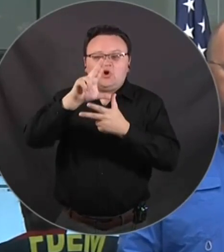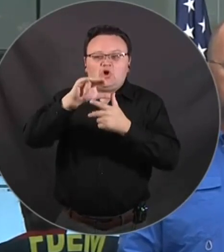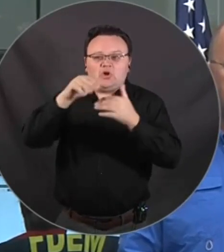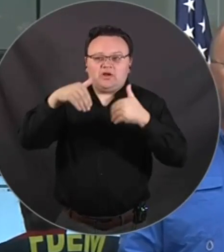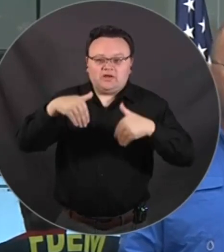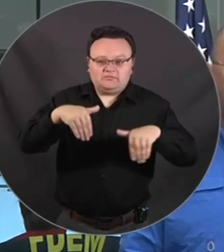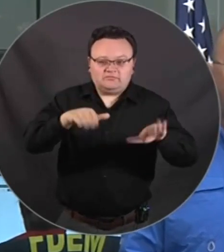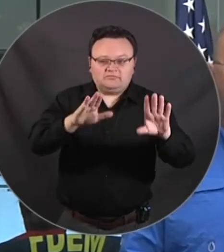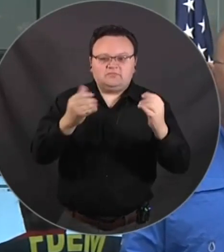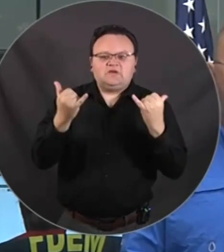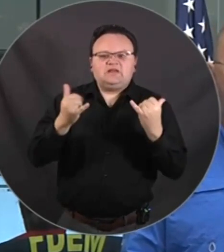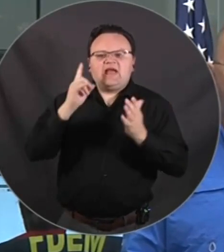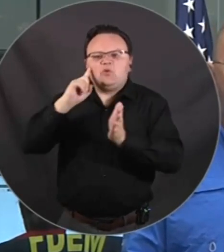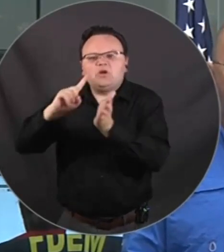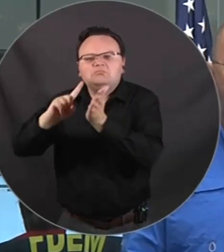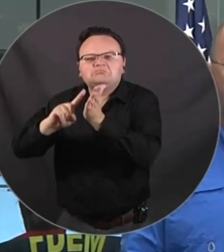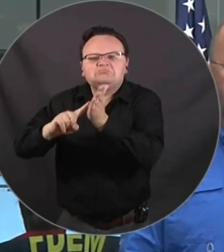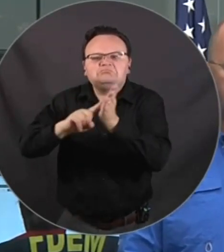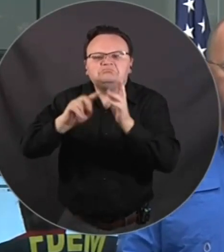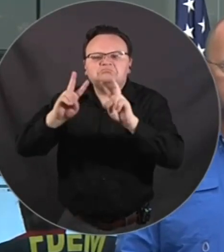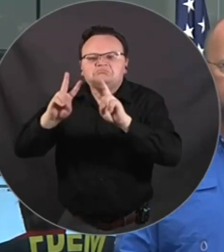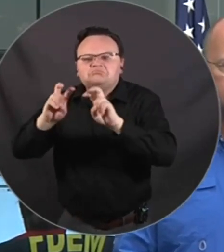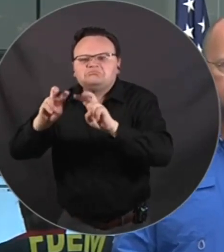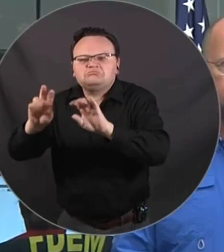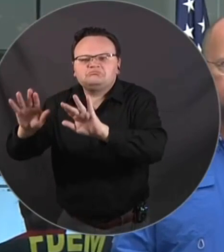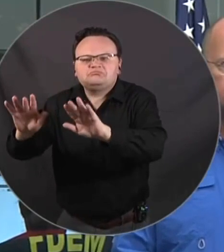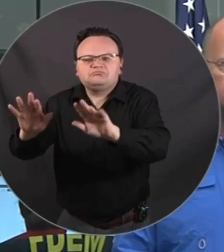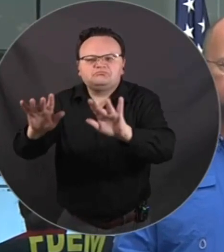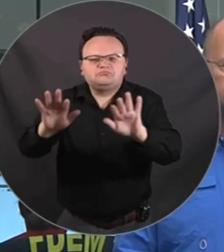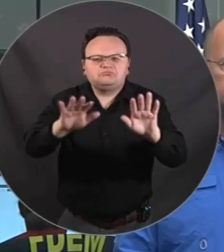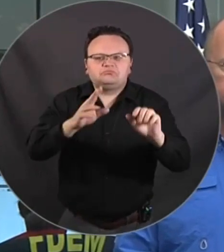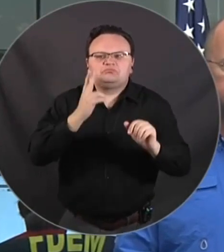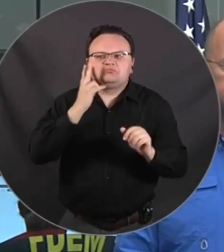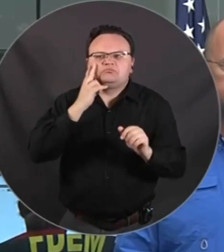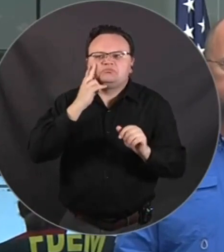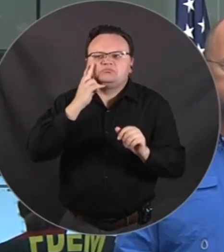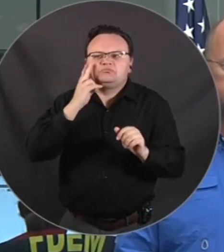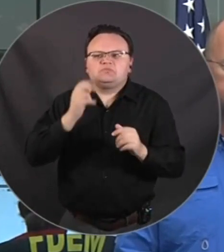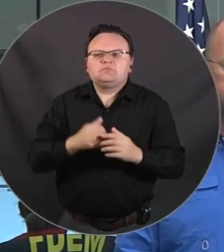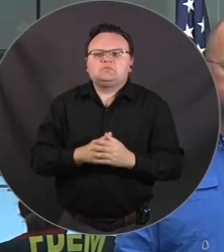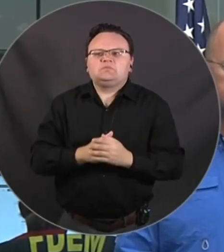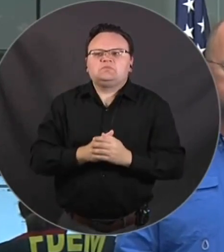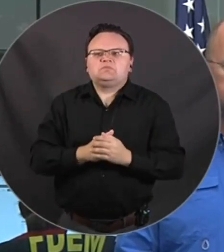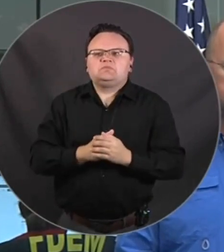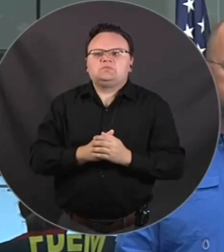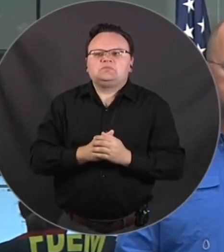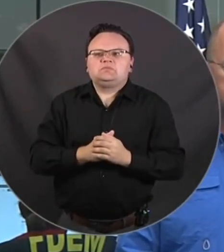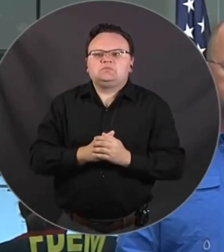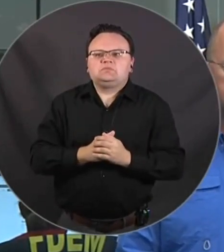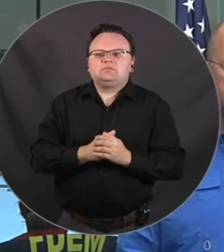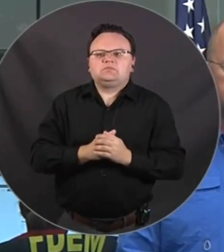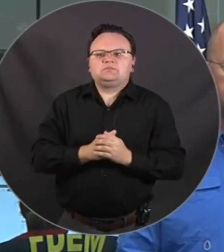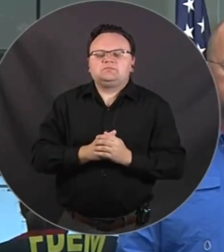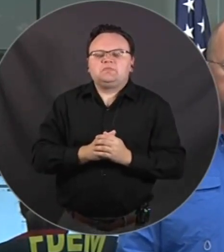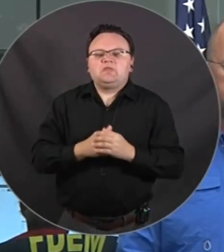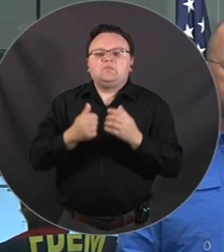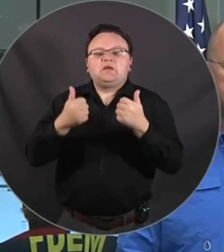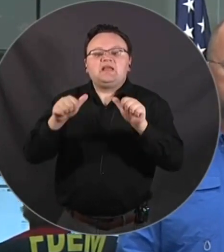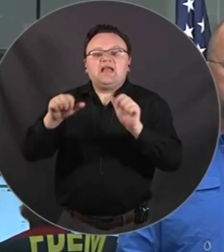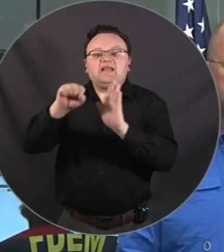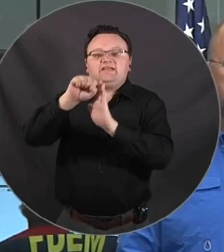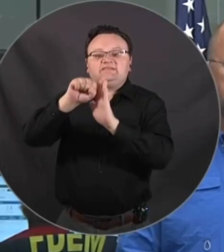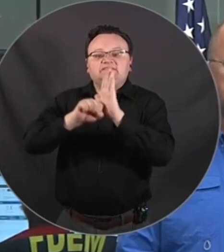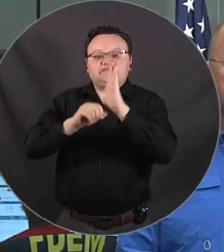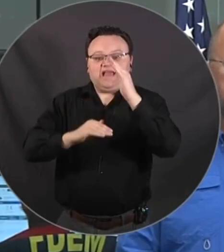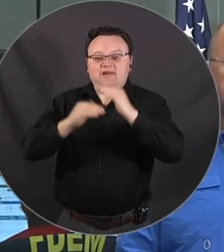to get around and and look at everything and get a better assessment but there's not been any specific report about any state buildings describe